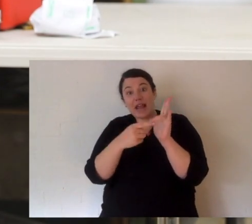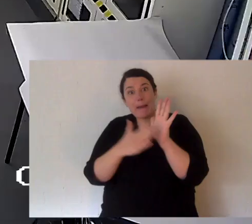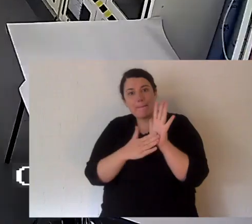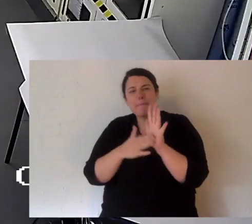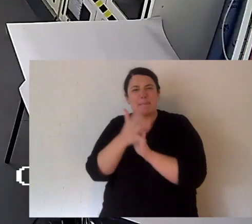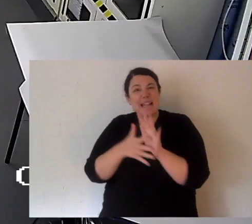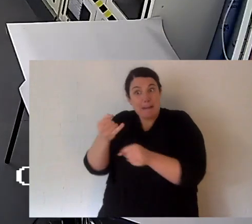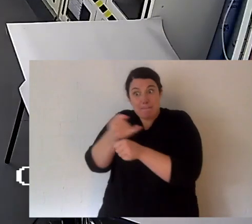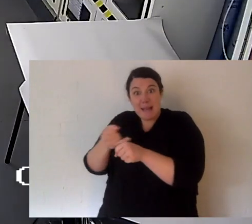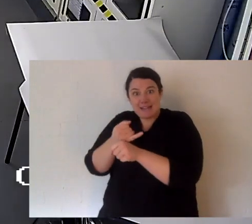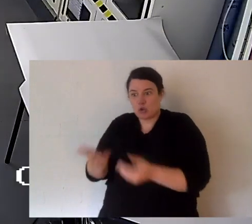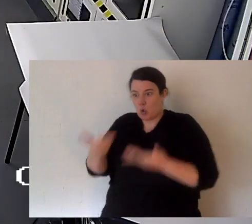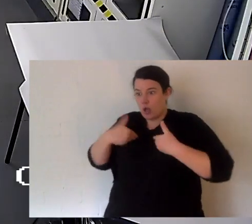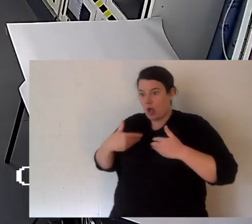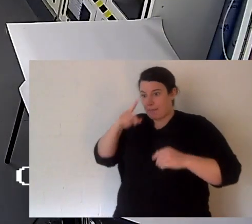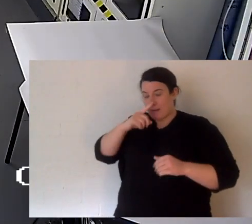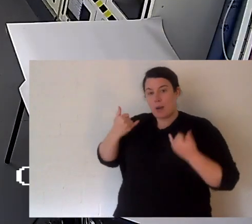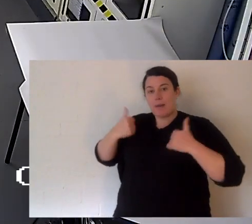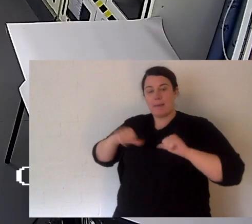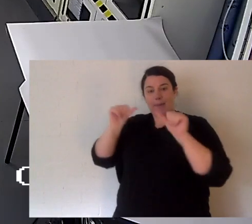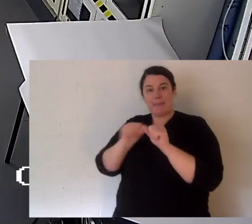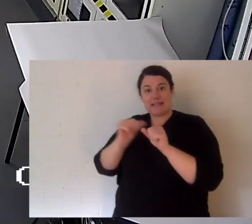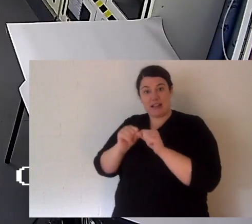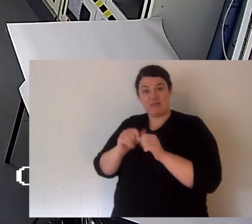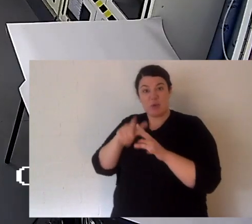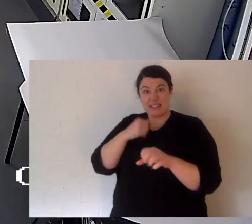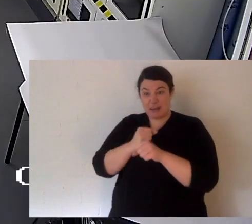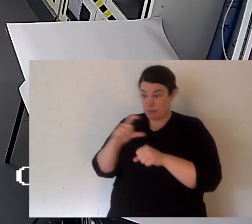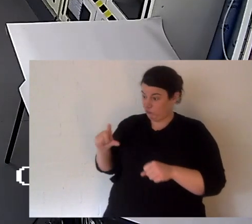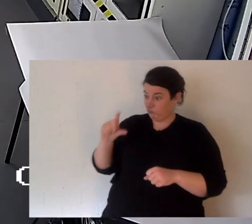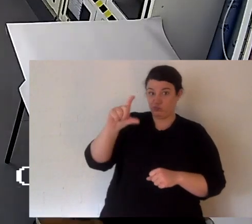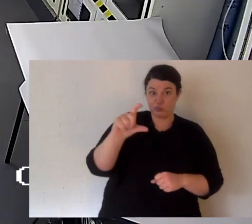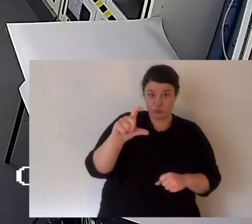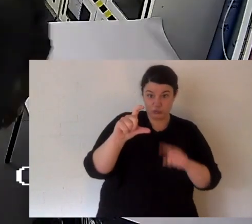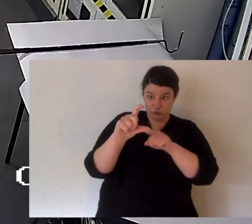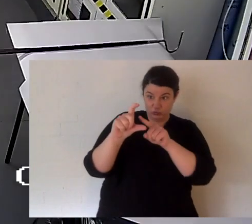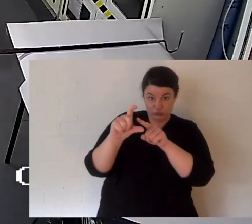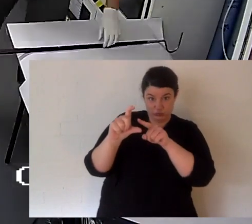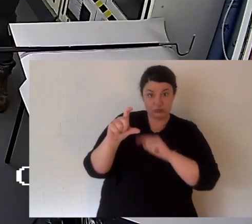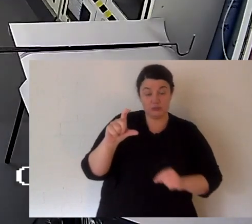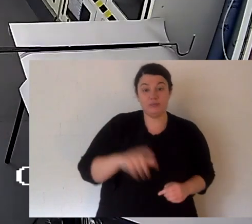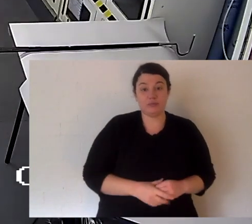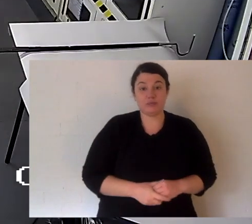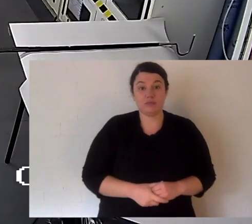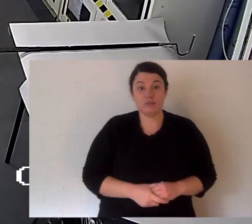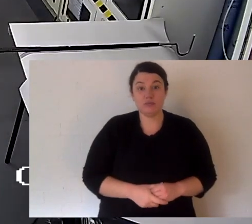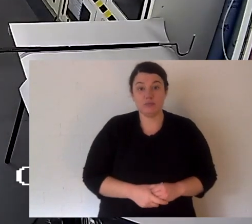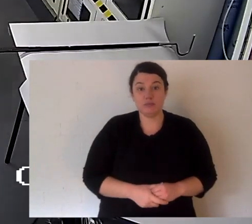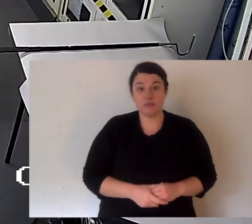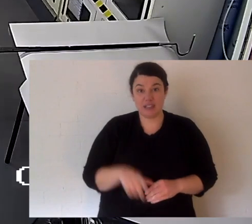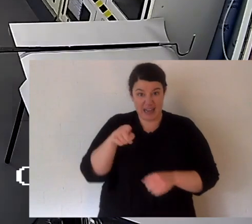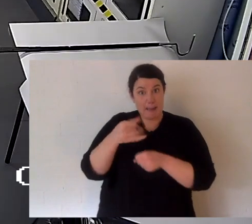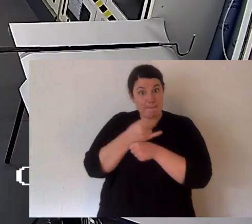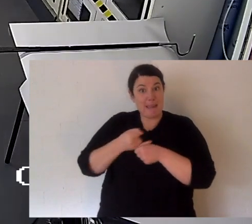snakes to get one vial of anti-venom. Sometimes people that are bitten can take up to 10 vials of anti-venom.